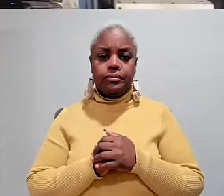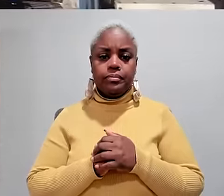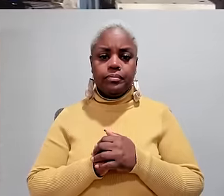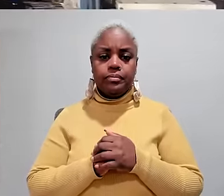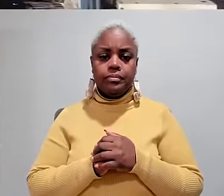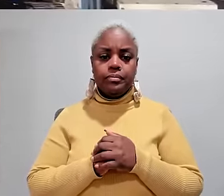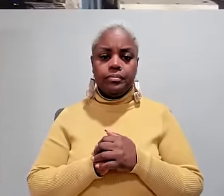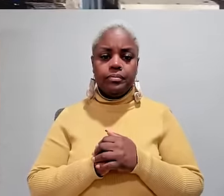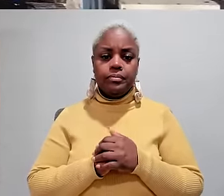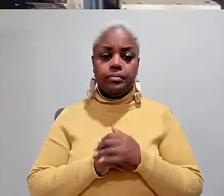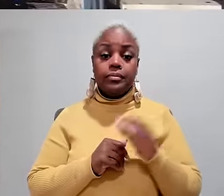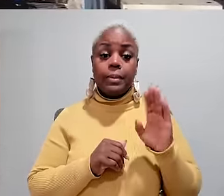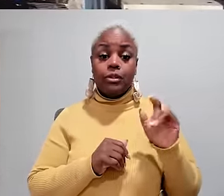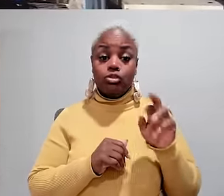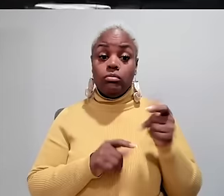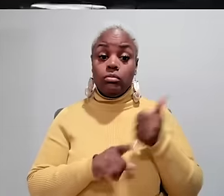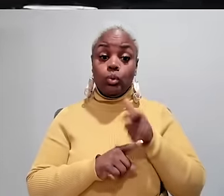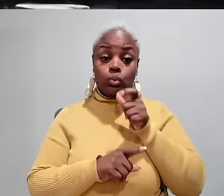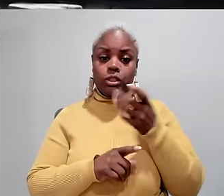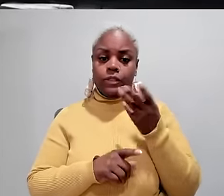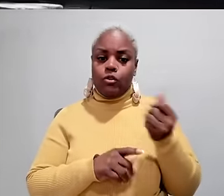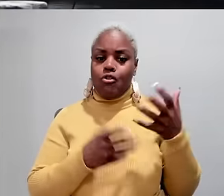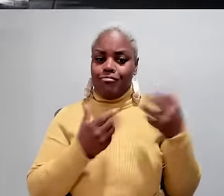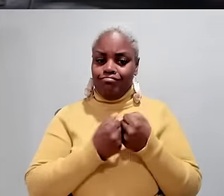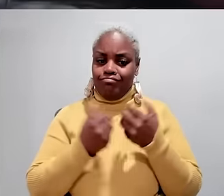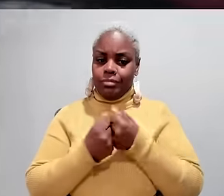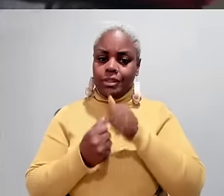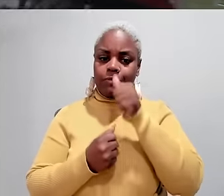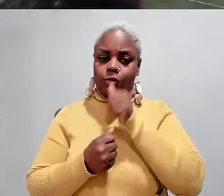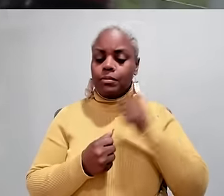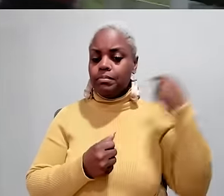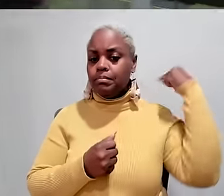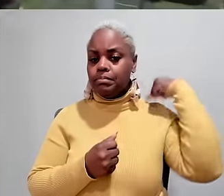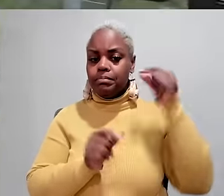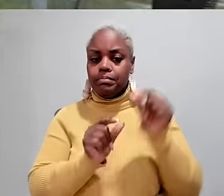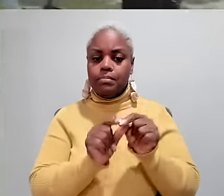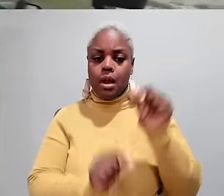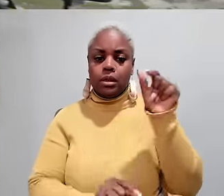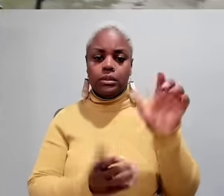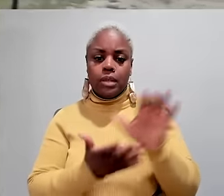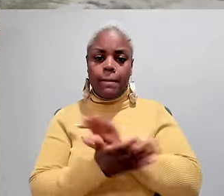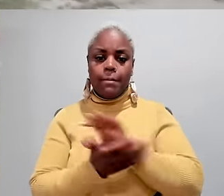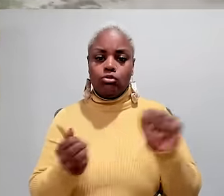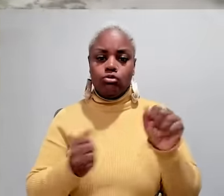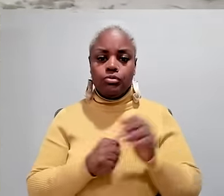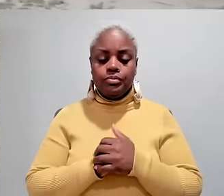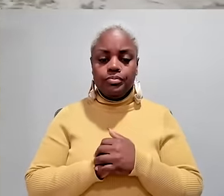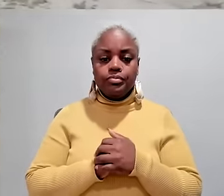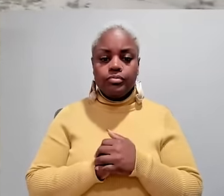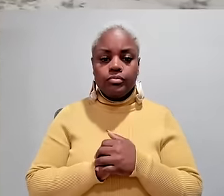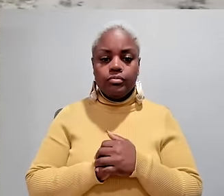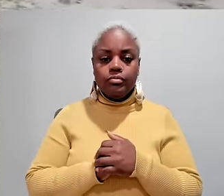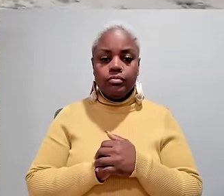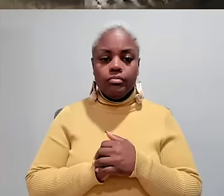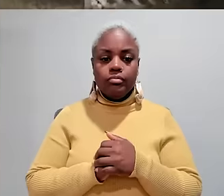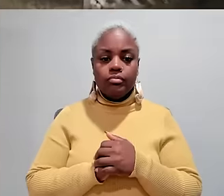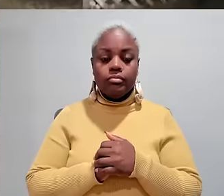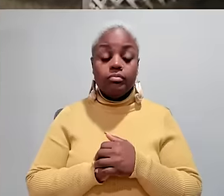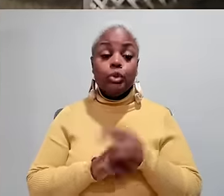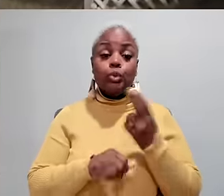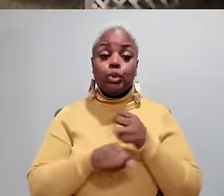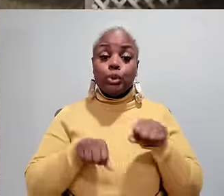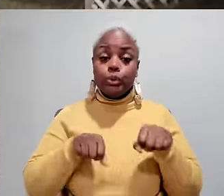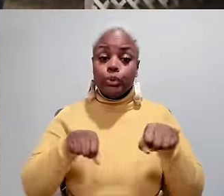home was gone. WOODRUFF, Bitzinger, who has been in several car accidents and suffers from spinal damage,